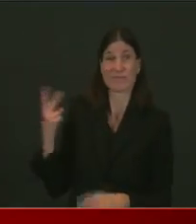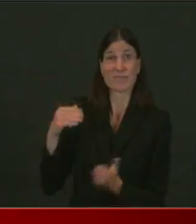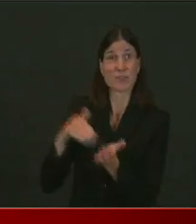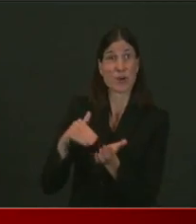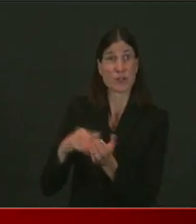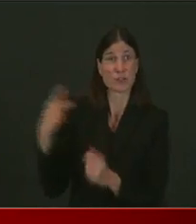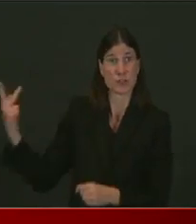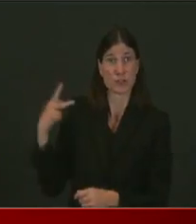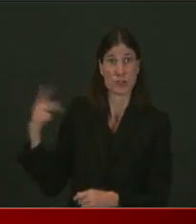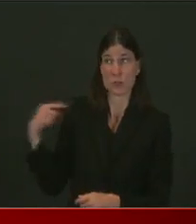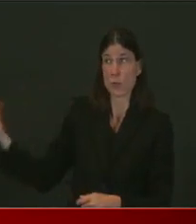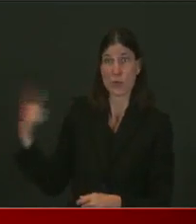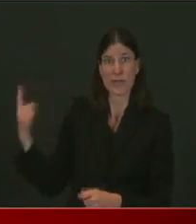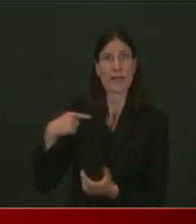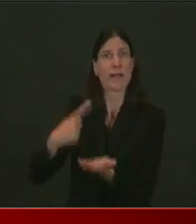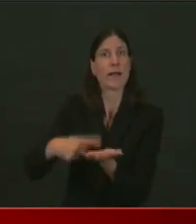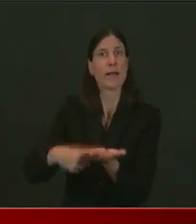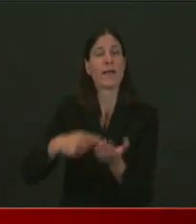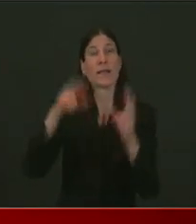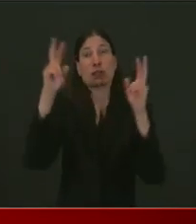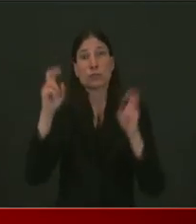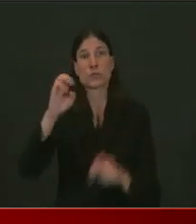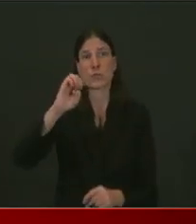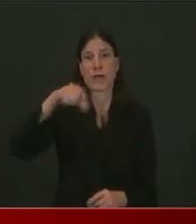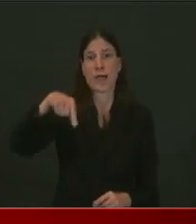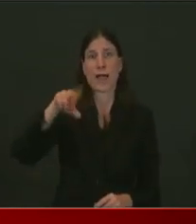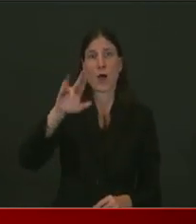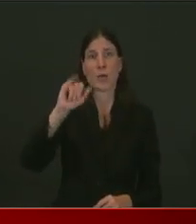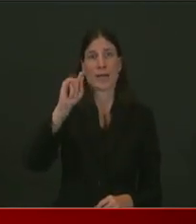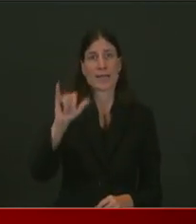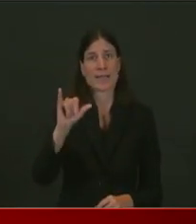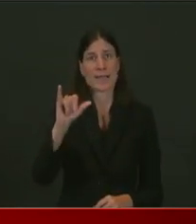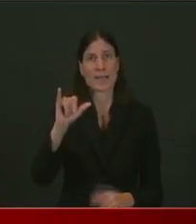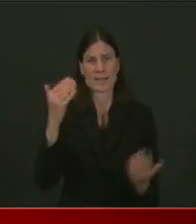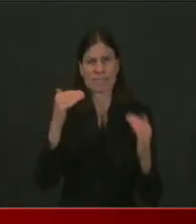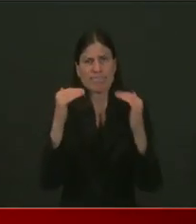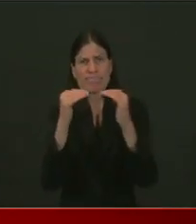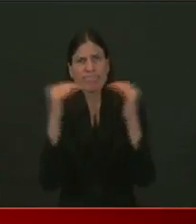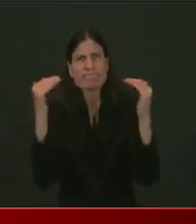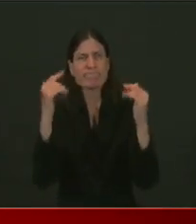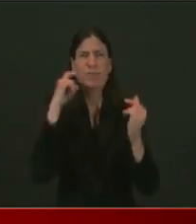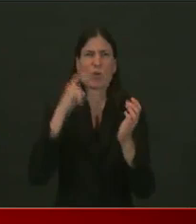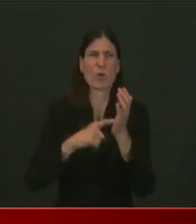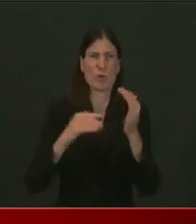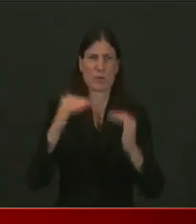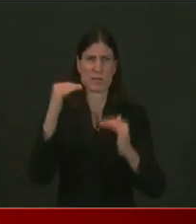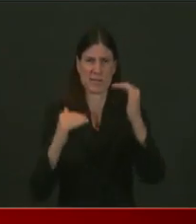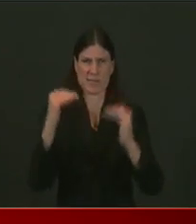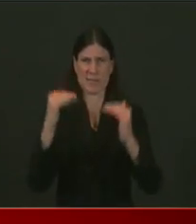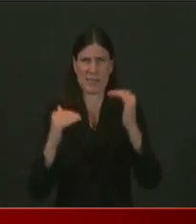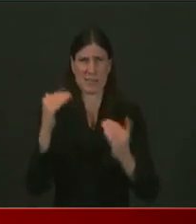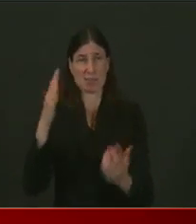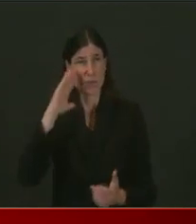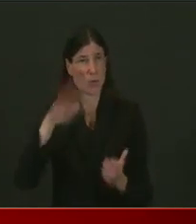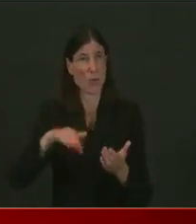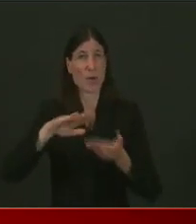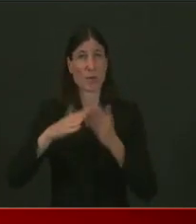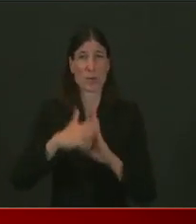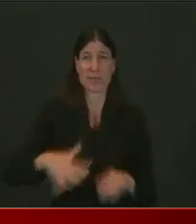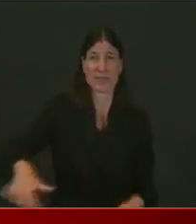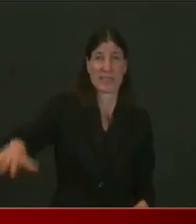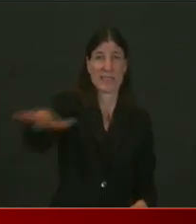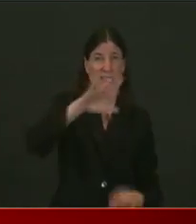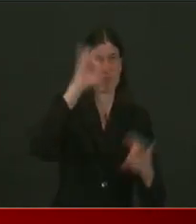And with a particular focus on the communities that have been hardest hit, which are our most densely